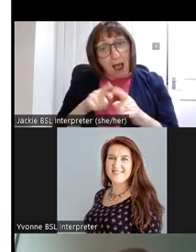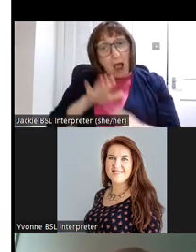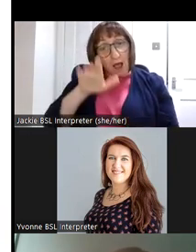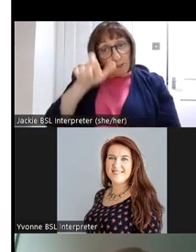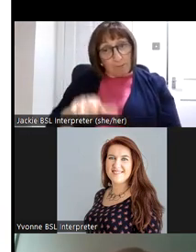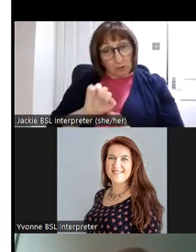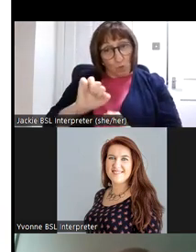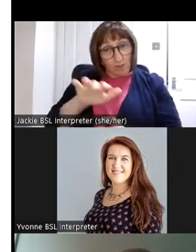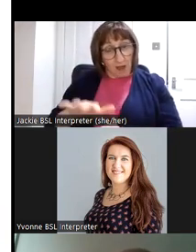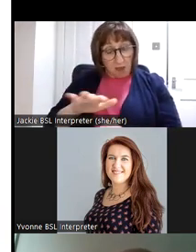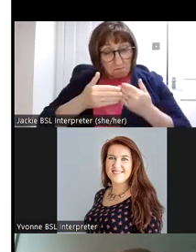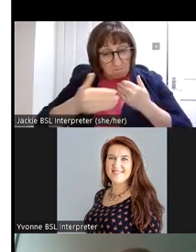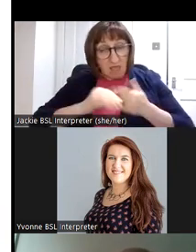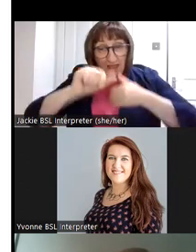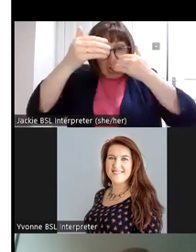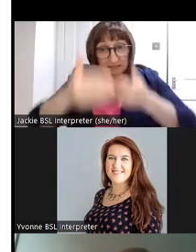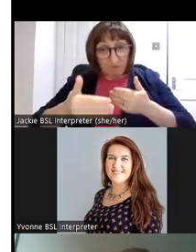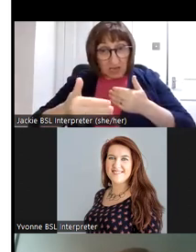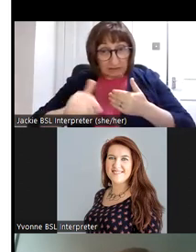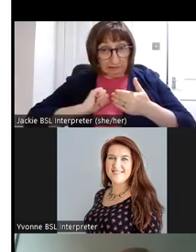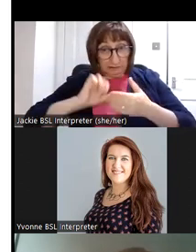again in the next phase of works